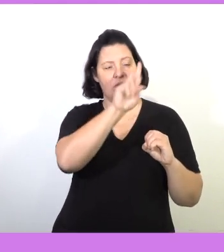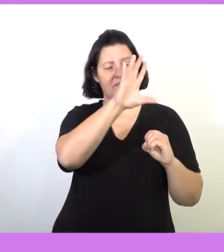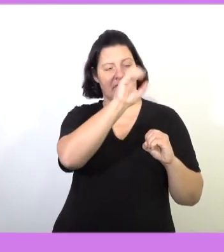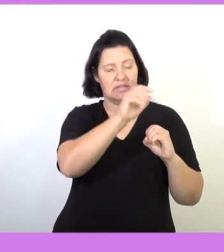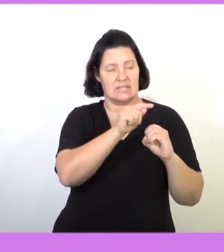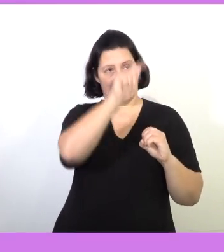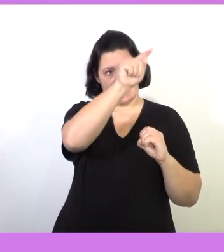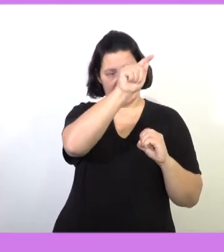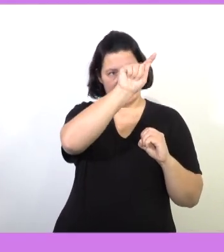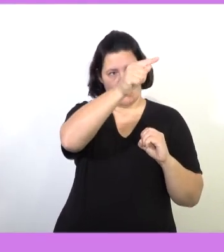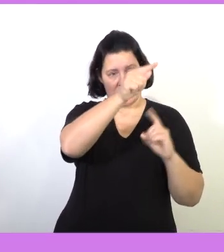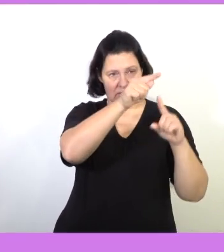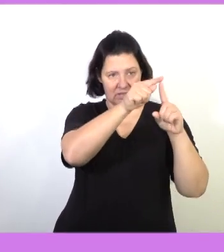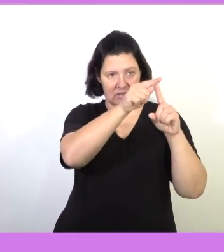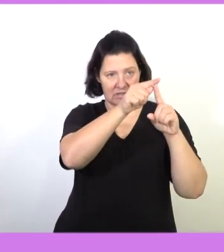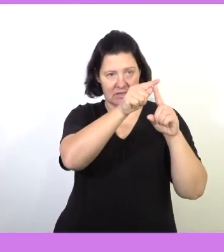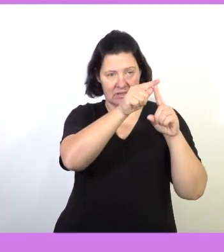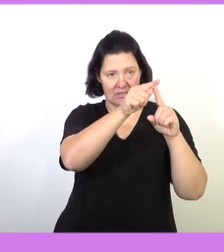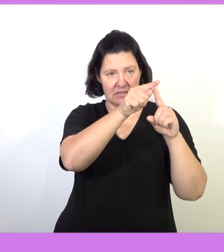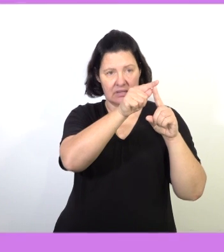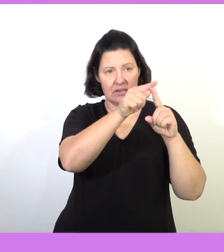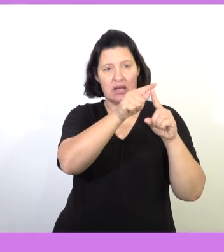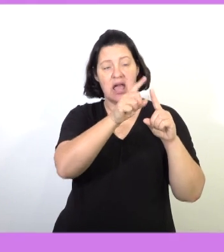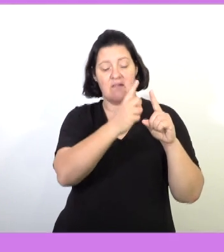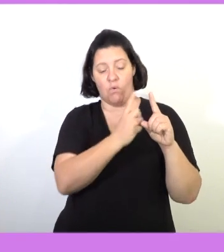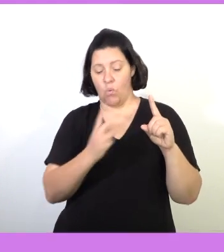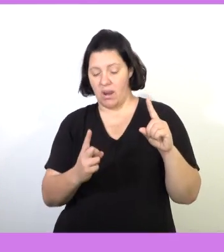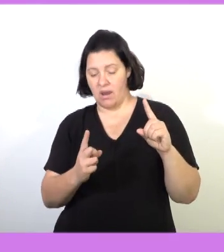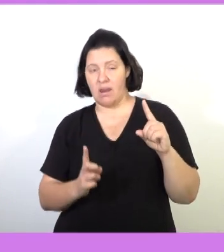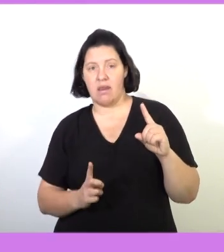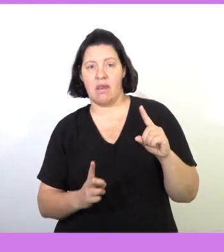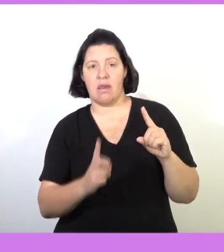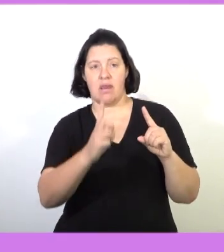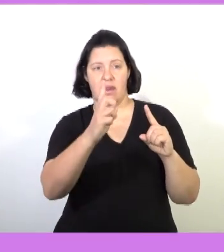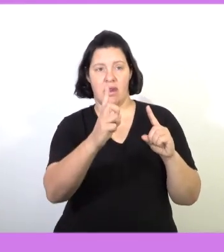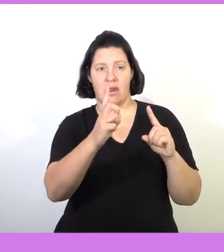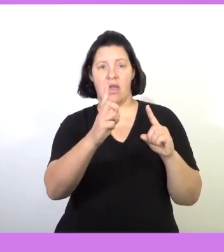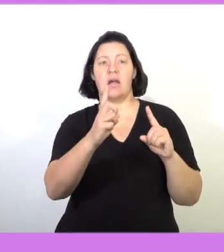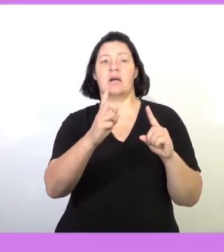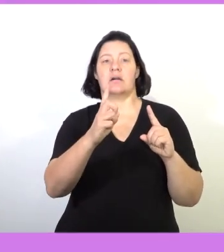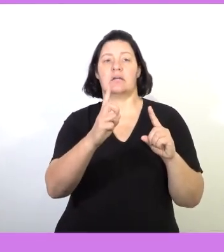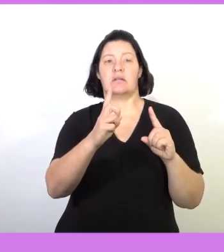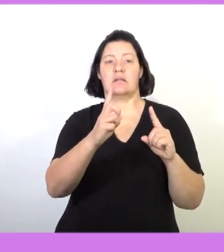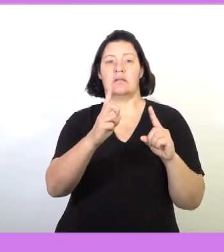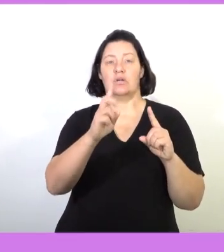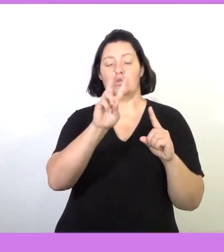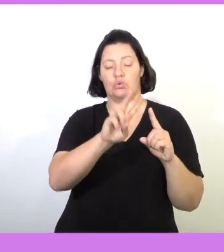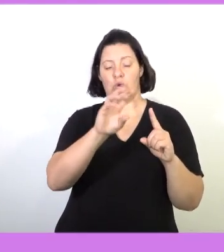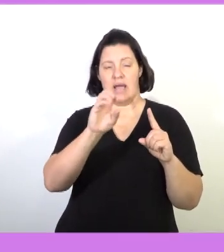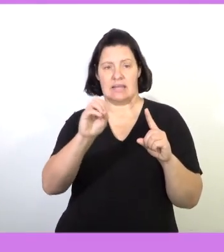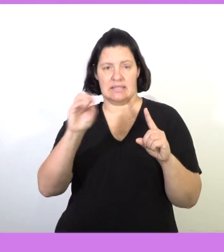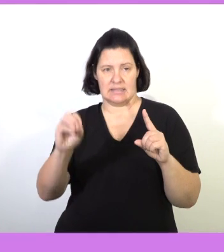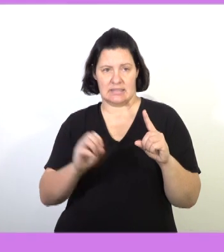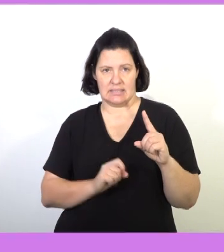150. That is the point over there. When x is 1, we are told that y